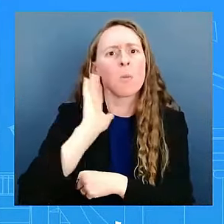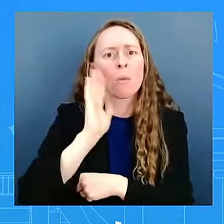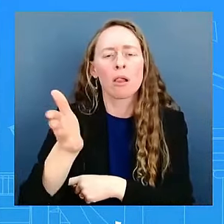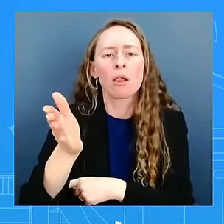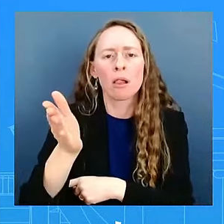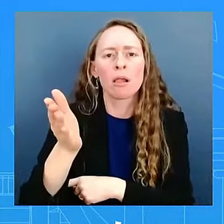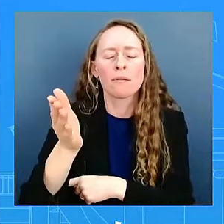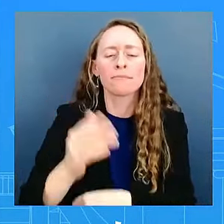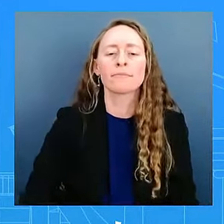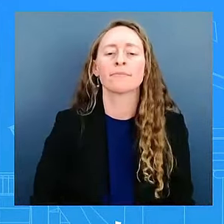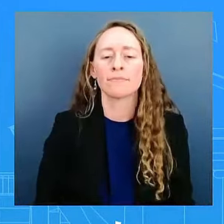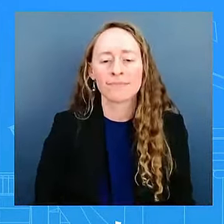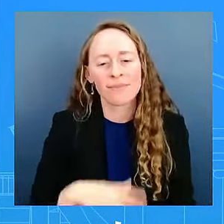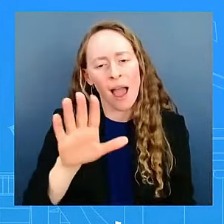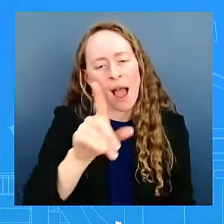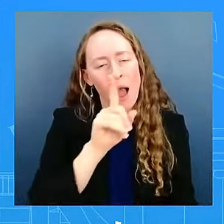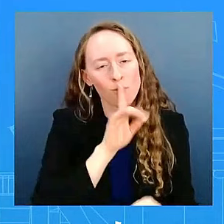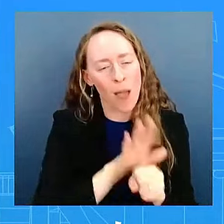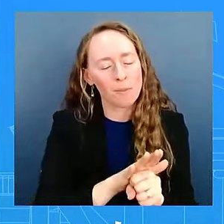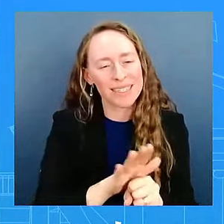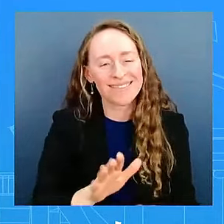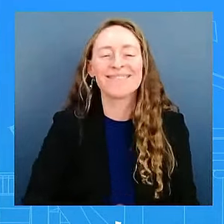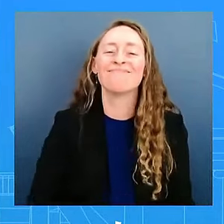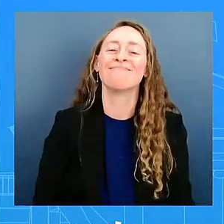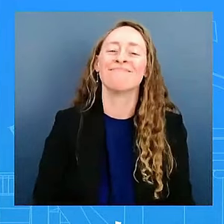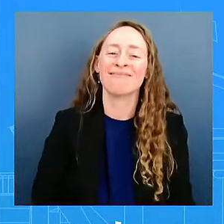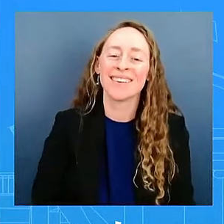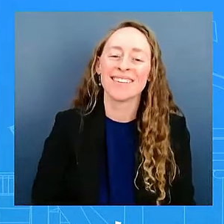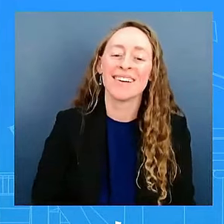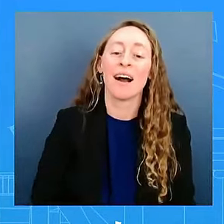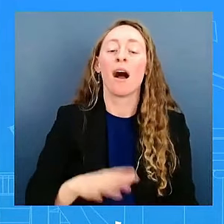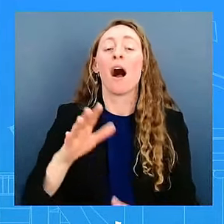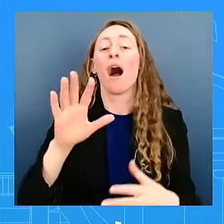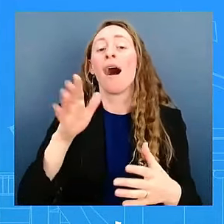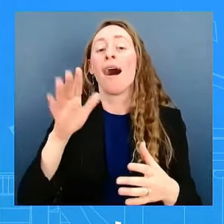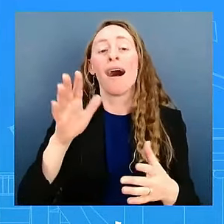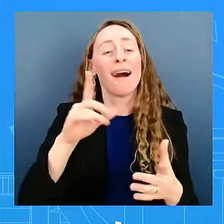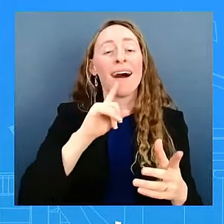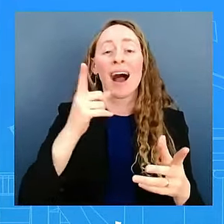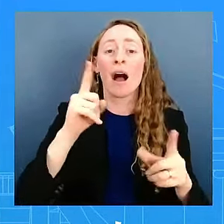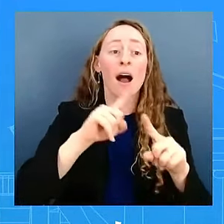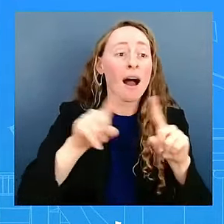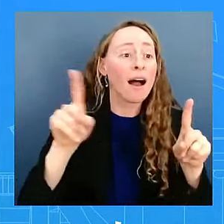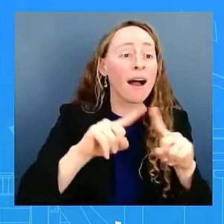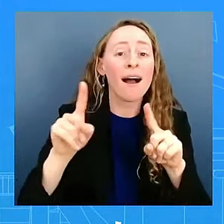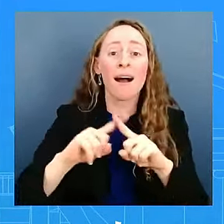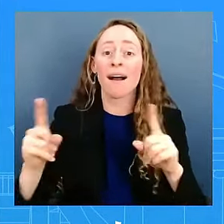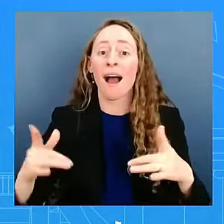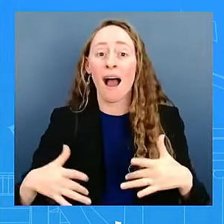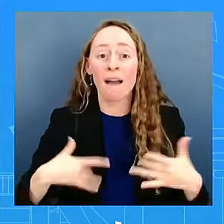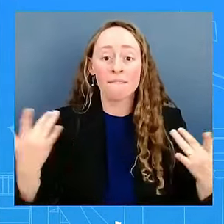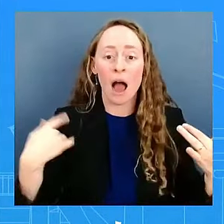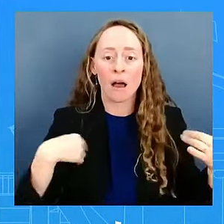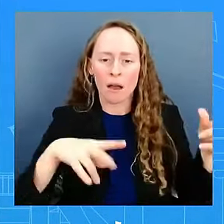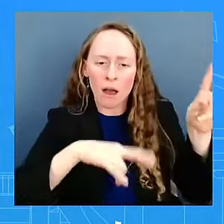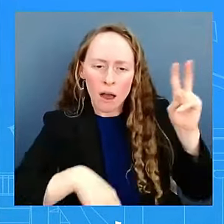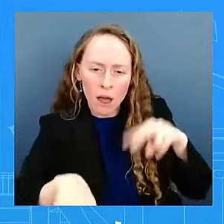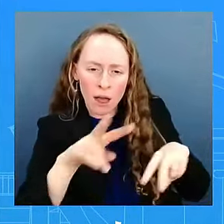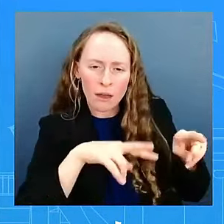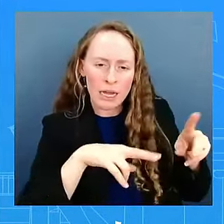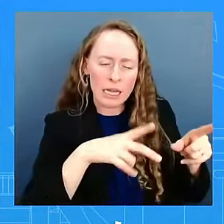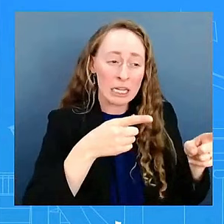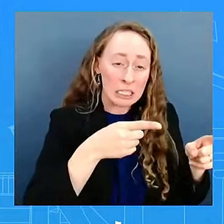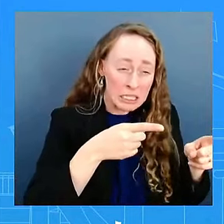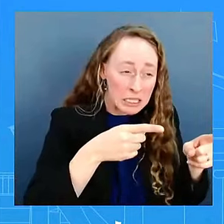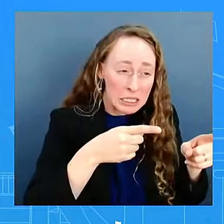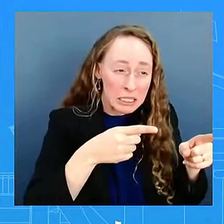Look, every event is, we assess it differently as it relates to press access. Secretary